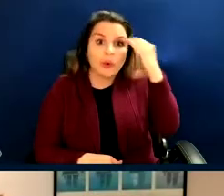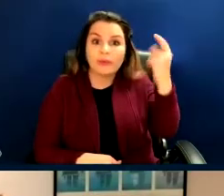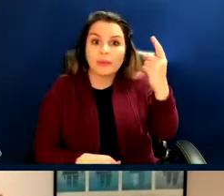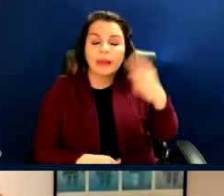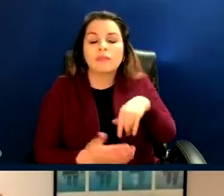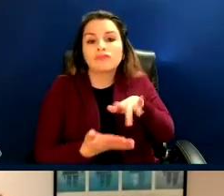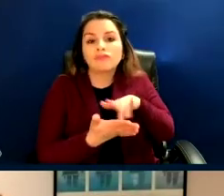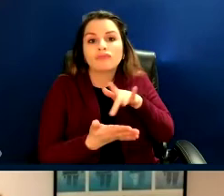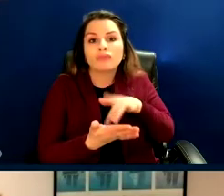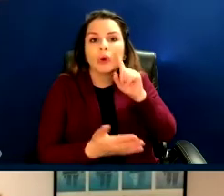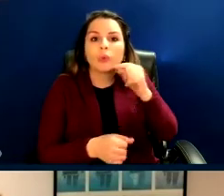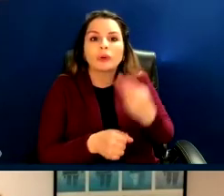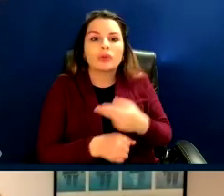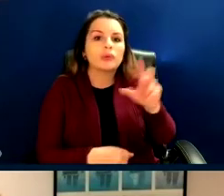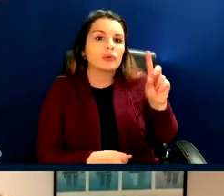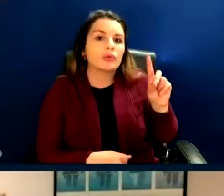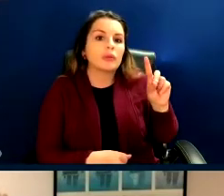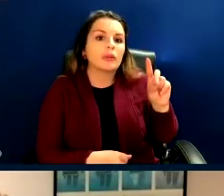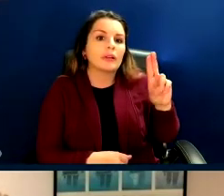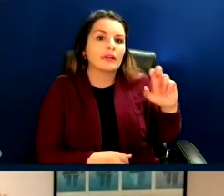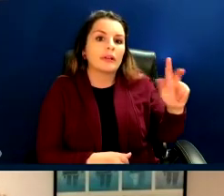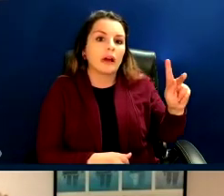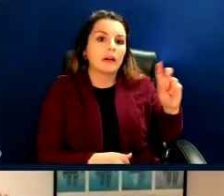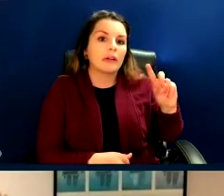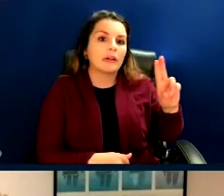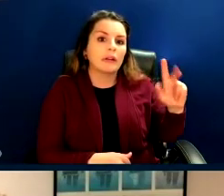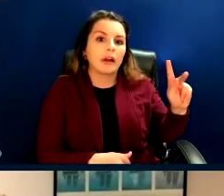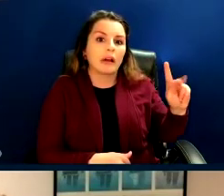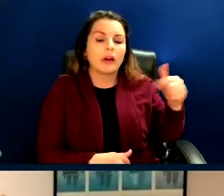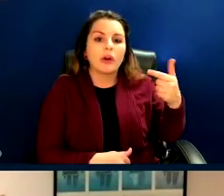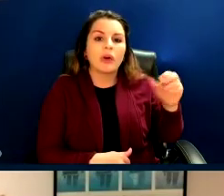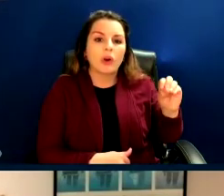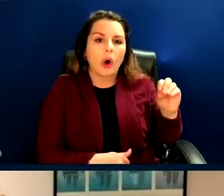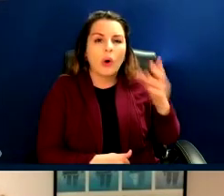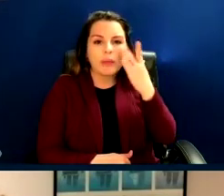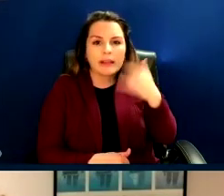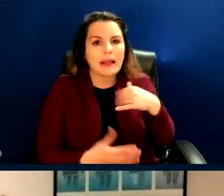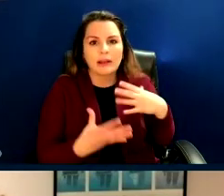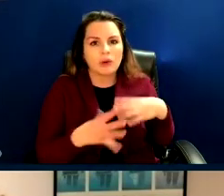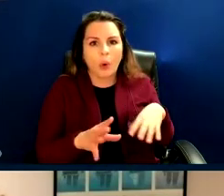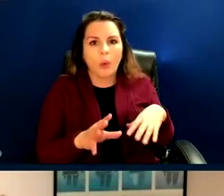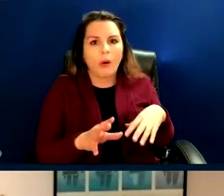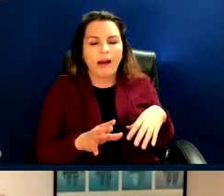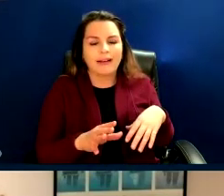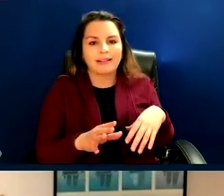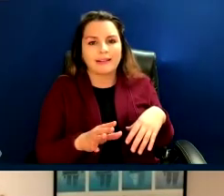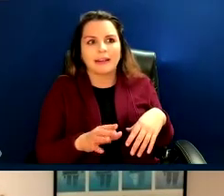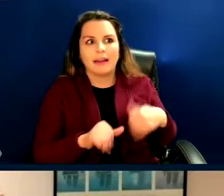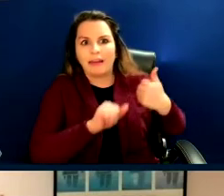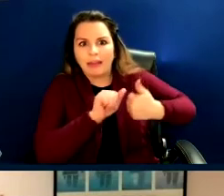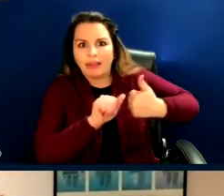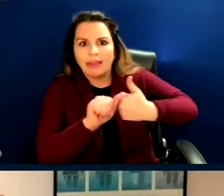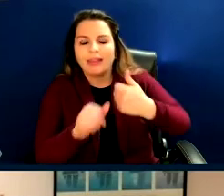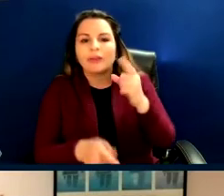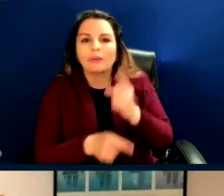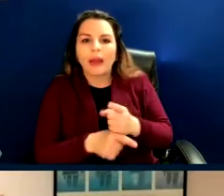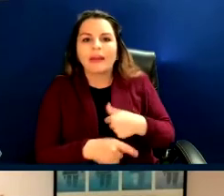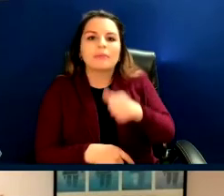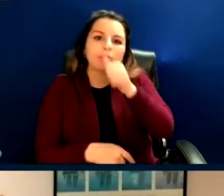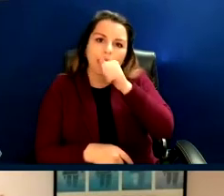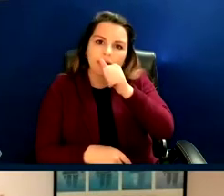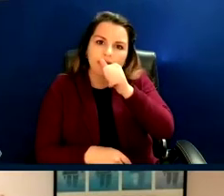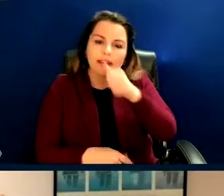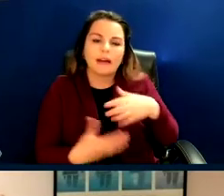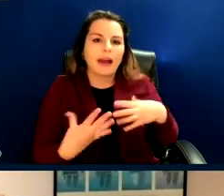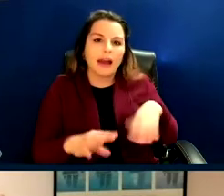I will often use DuckDuckGo because, you know, I'm just mindful of like it not tracking me. Right. So that I